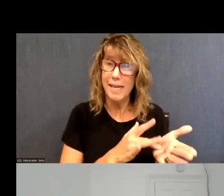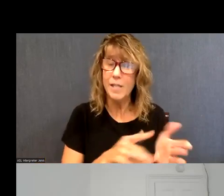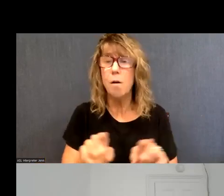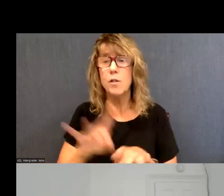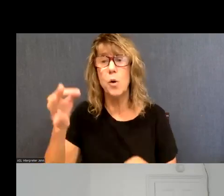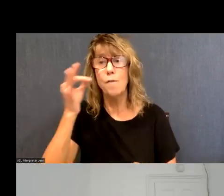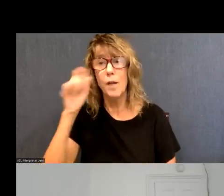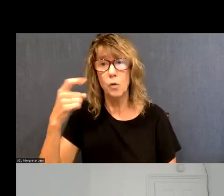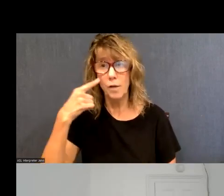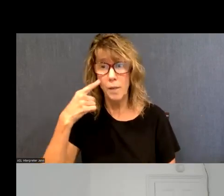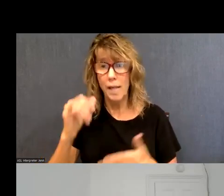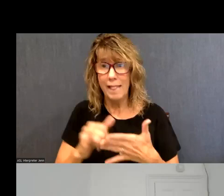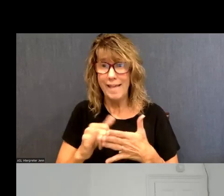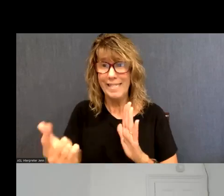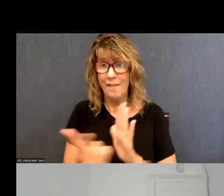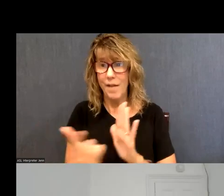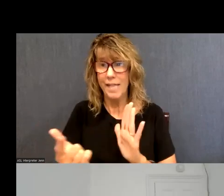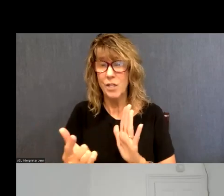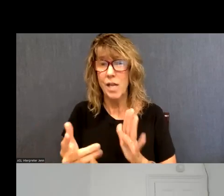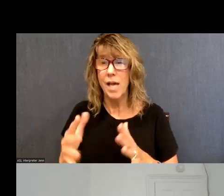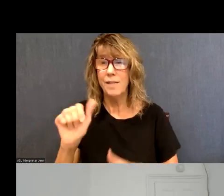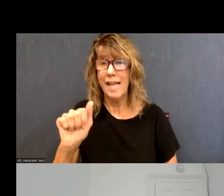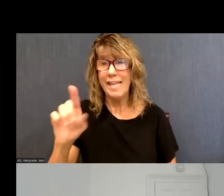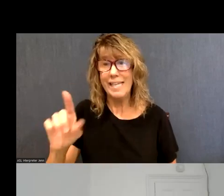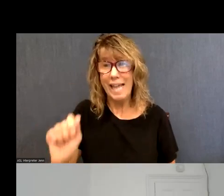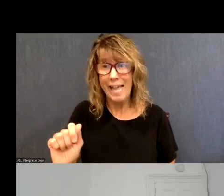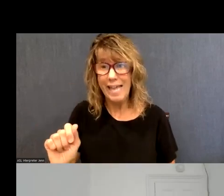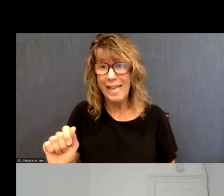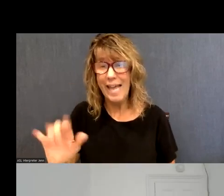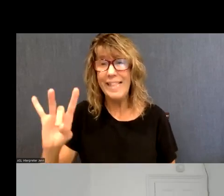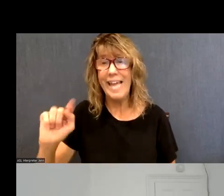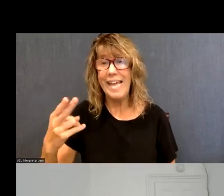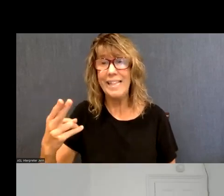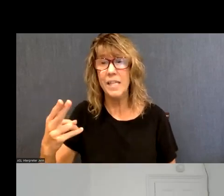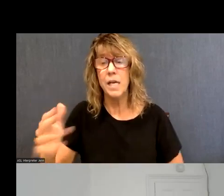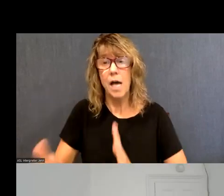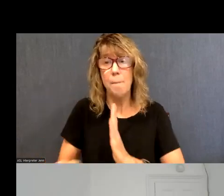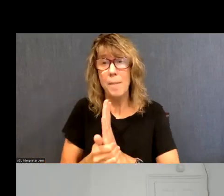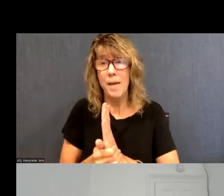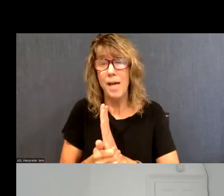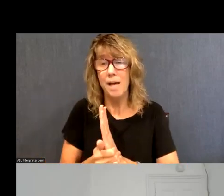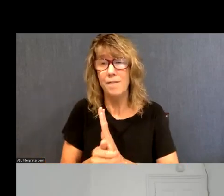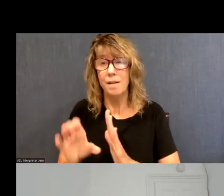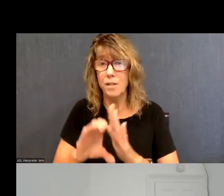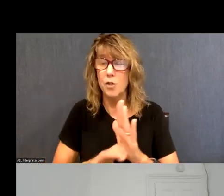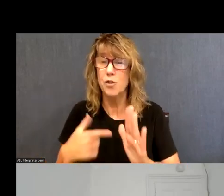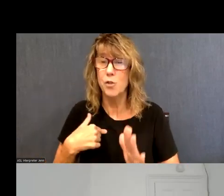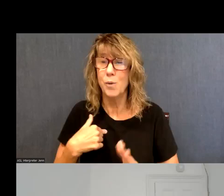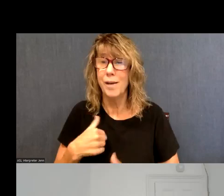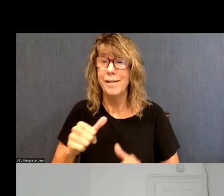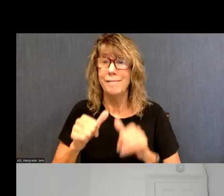government has clarified it is a violation of the Americans with Disabilities Act and the Eighth Amendment of the Constitution to deny treatment for